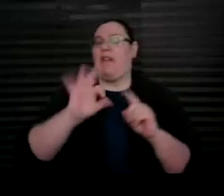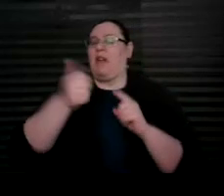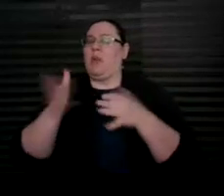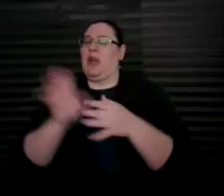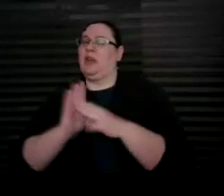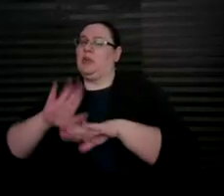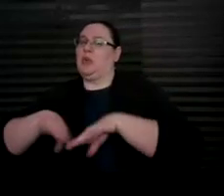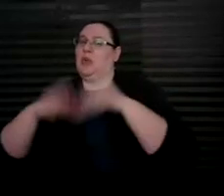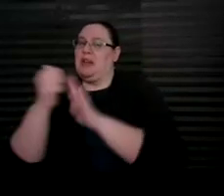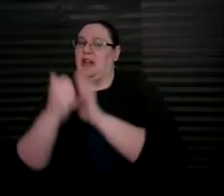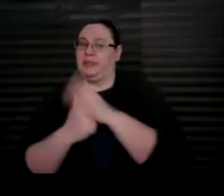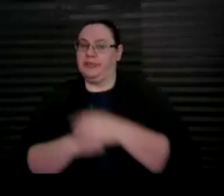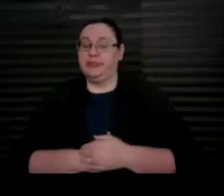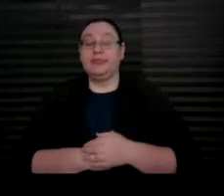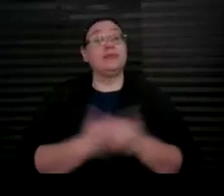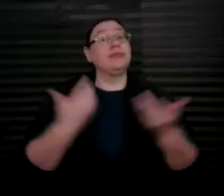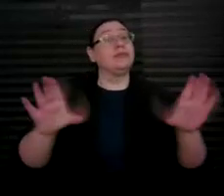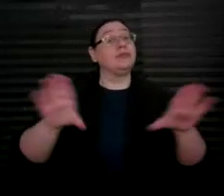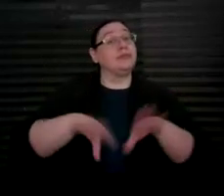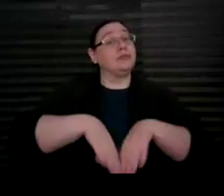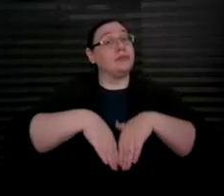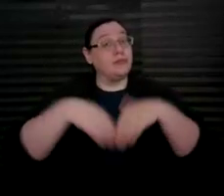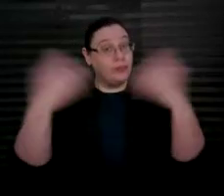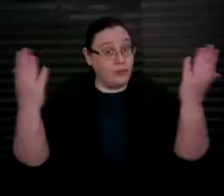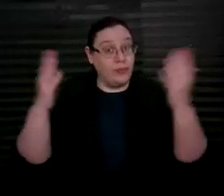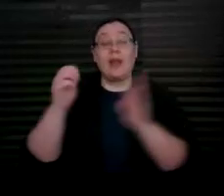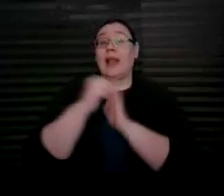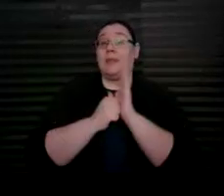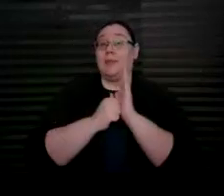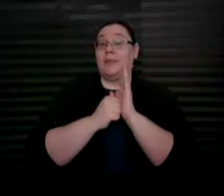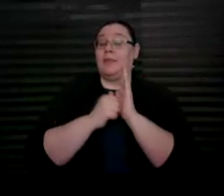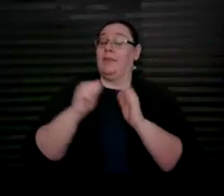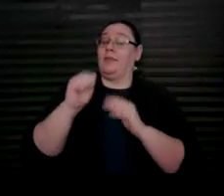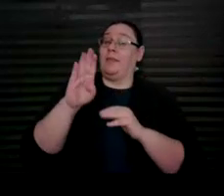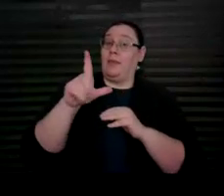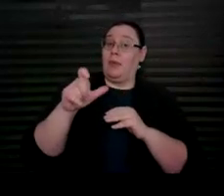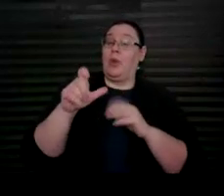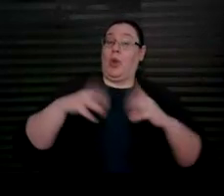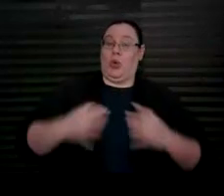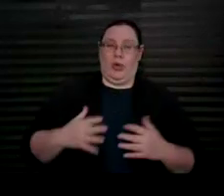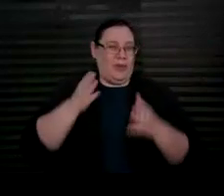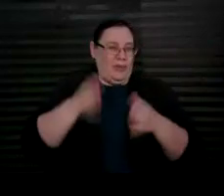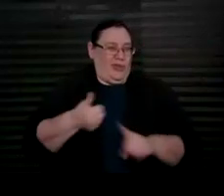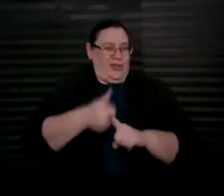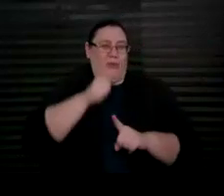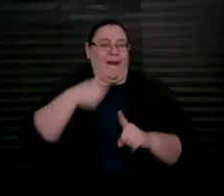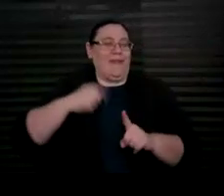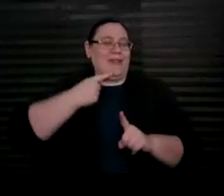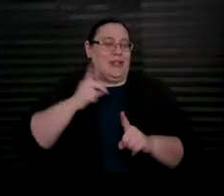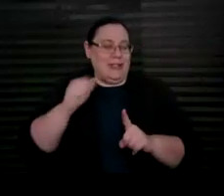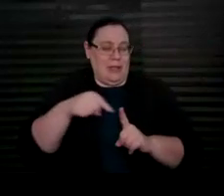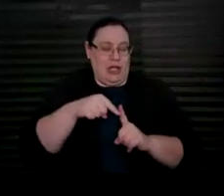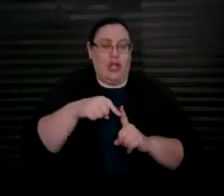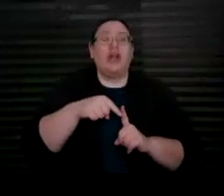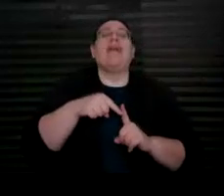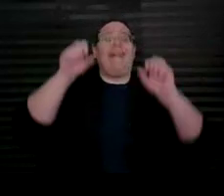is opened, the ABLE account owner, the person with a severe disability, can choose to